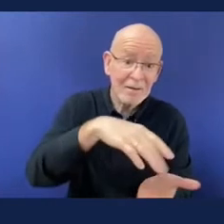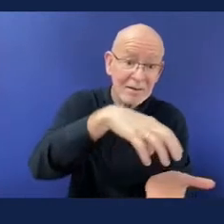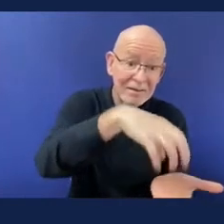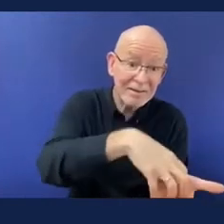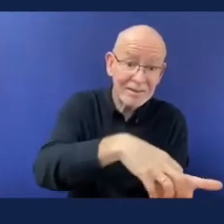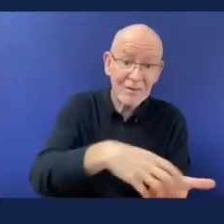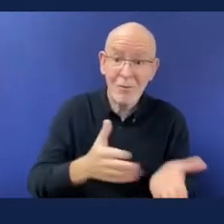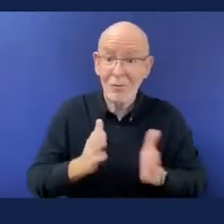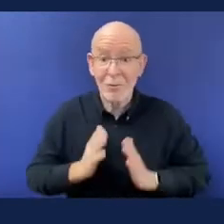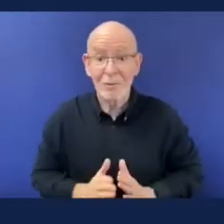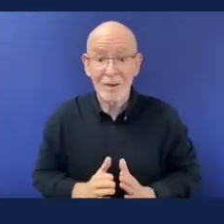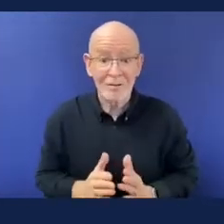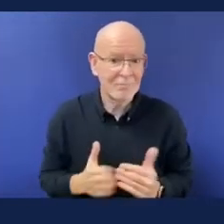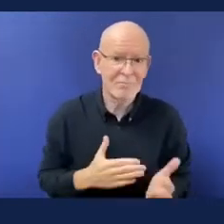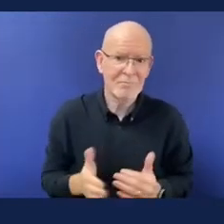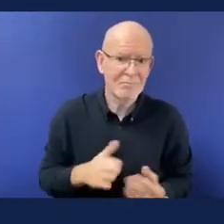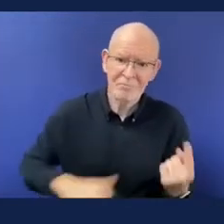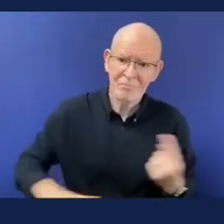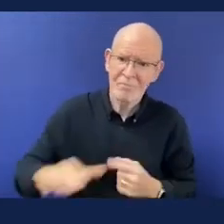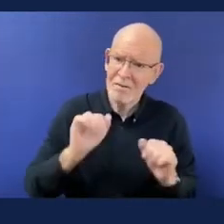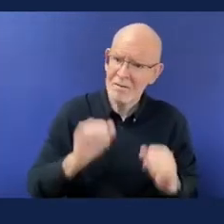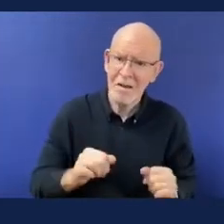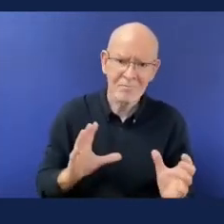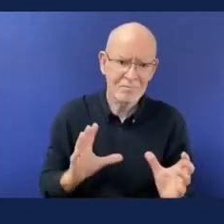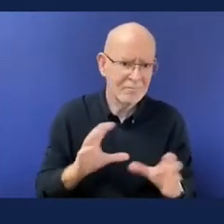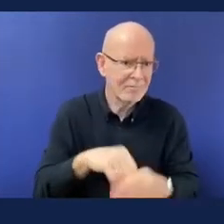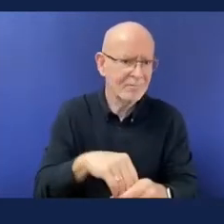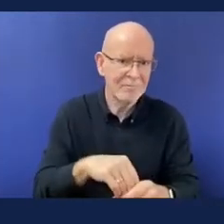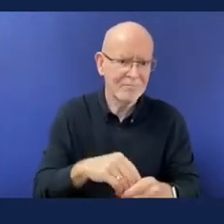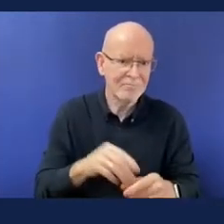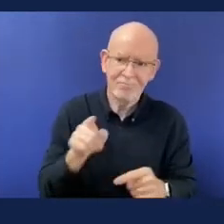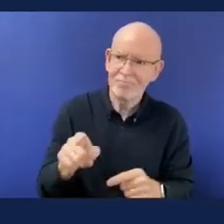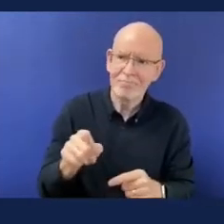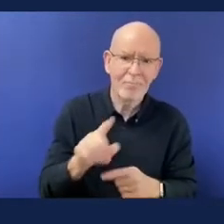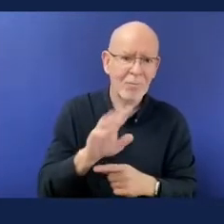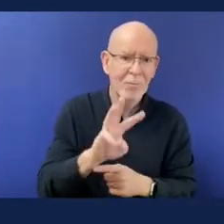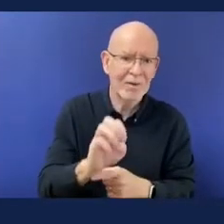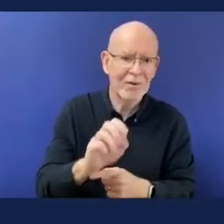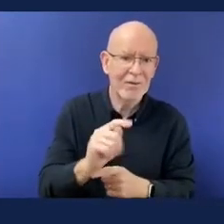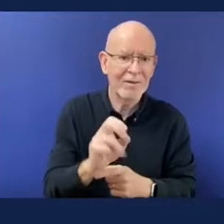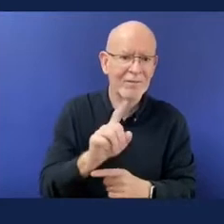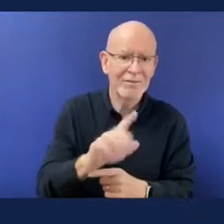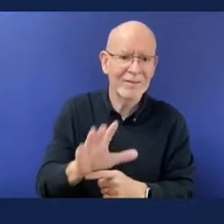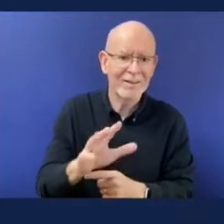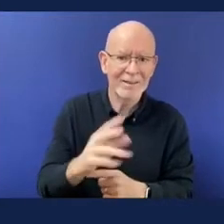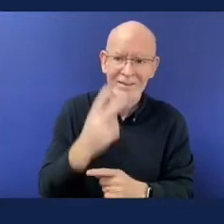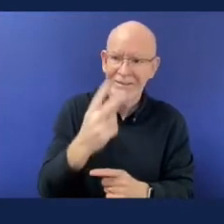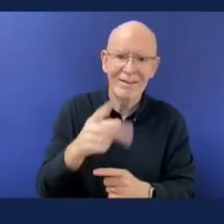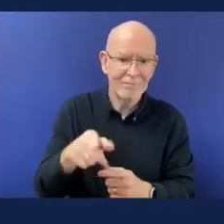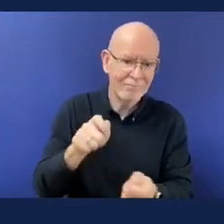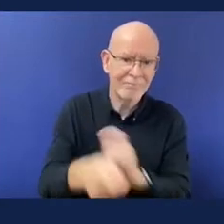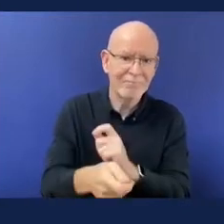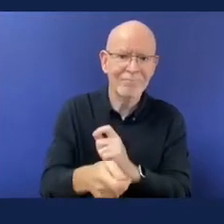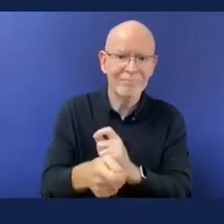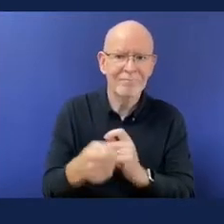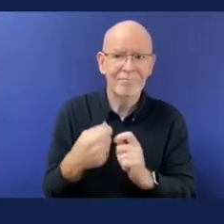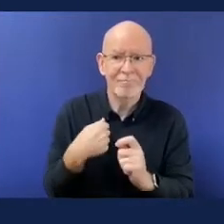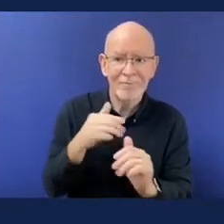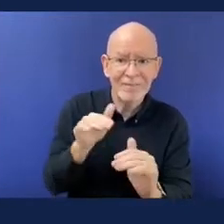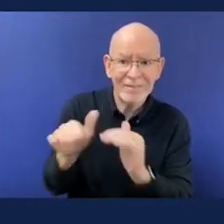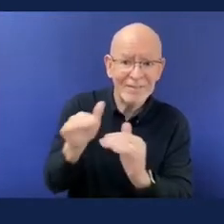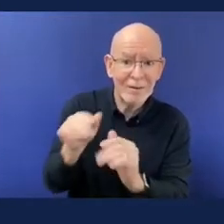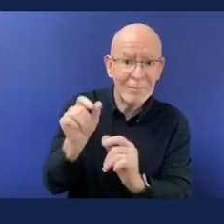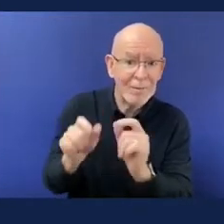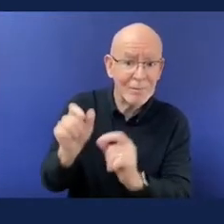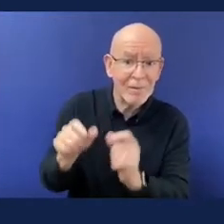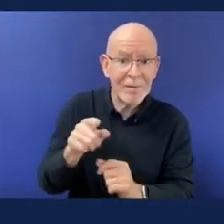have to be at the heart of the inclusion agenda alongside ethnicity sexual orientation and gender and now is the time for change and we the 15